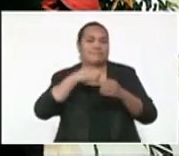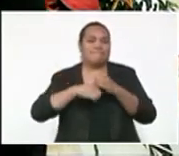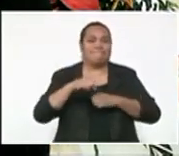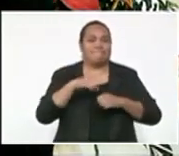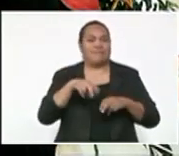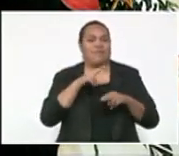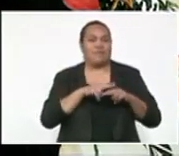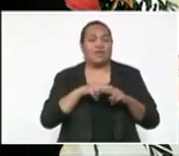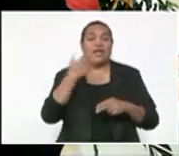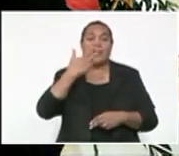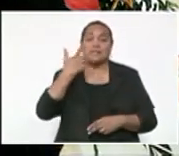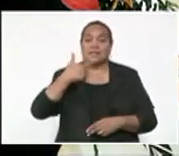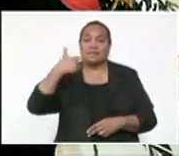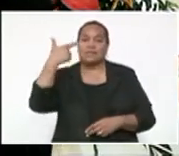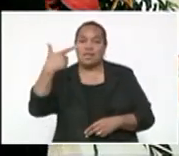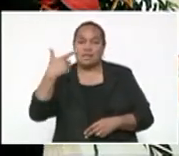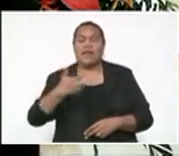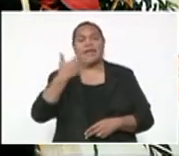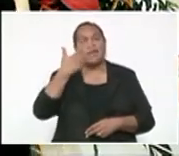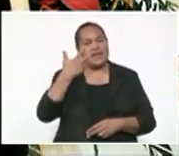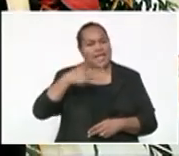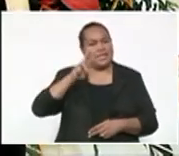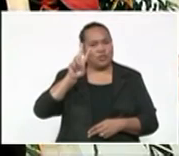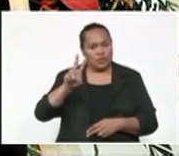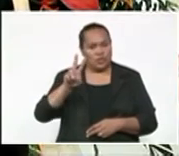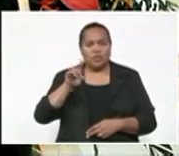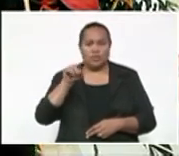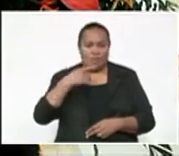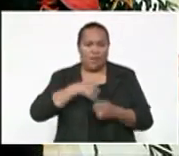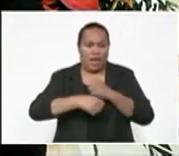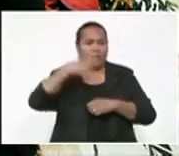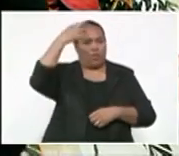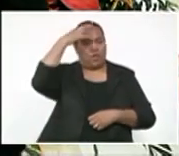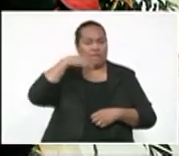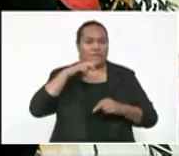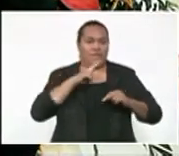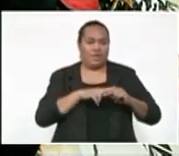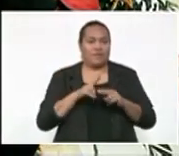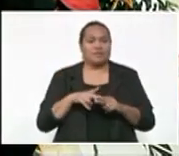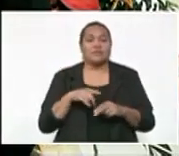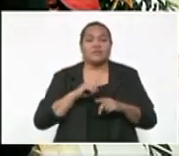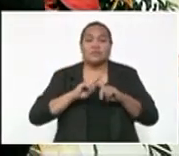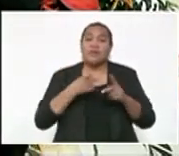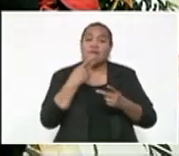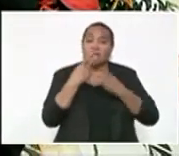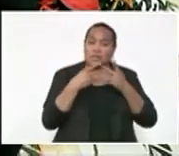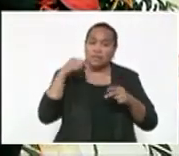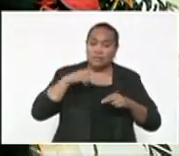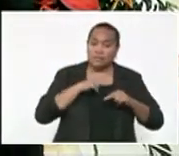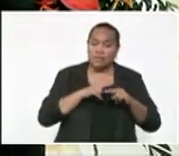in 1977, in 1982, as the Queen of the Dominion of Fiji, during all her visits, Her Majesty